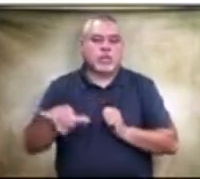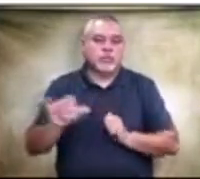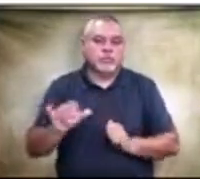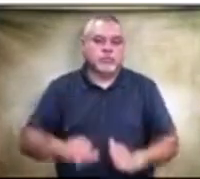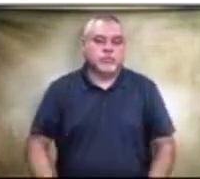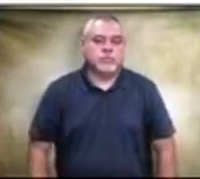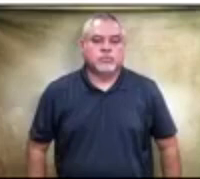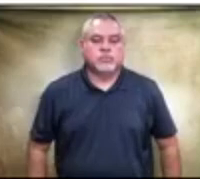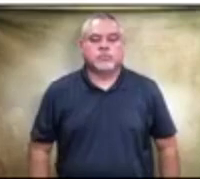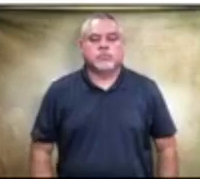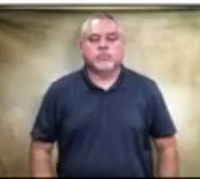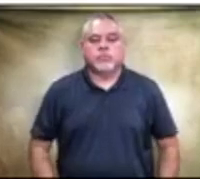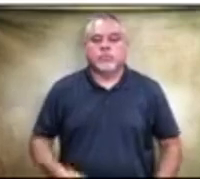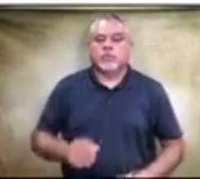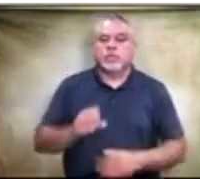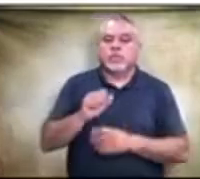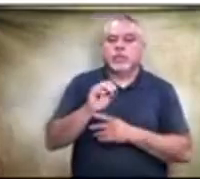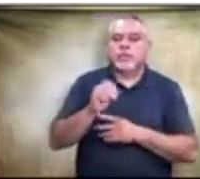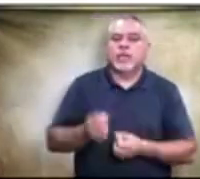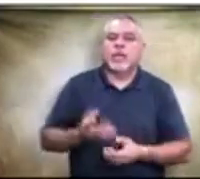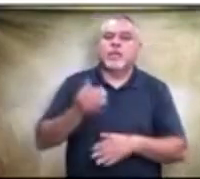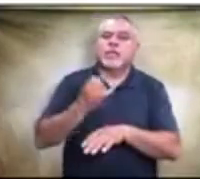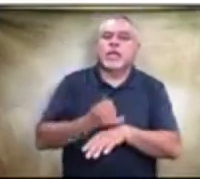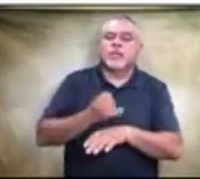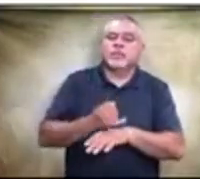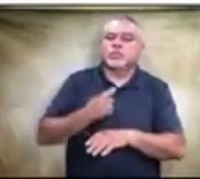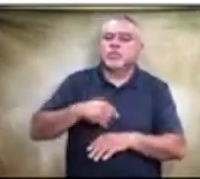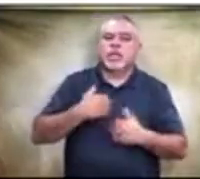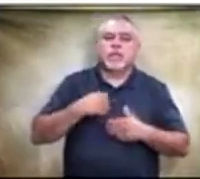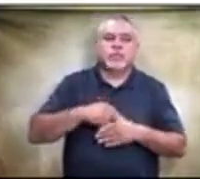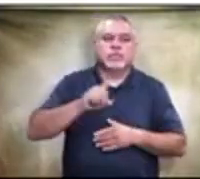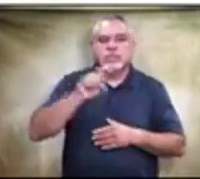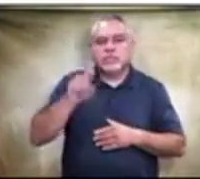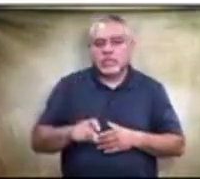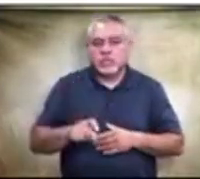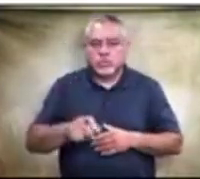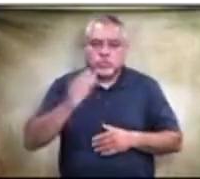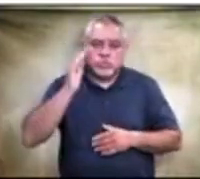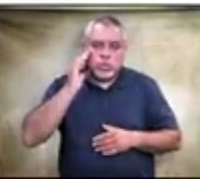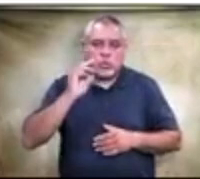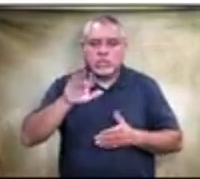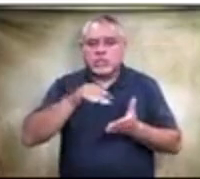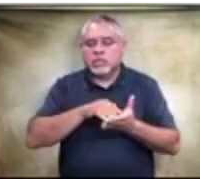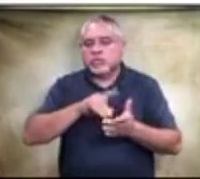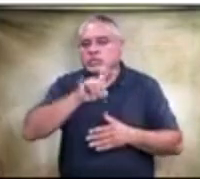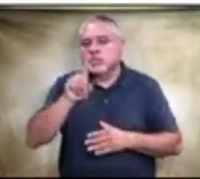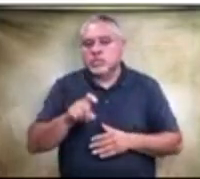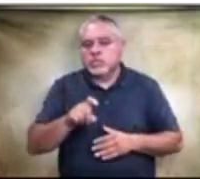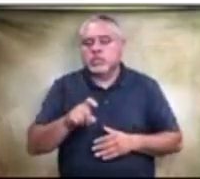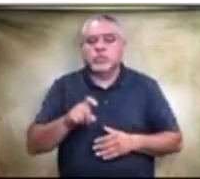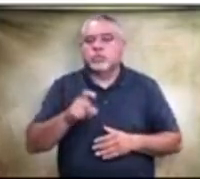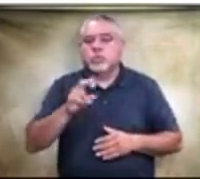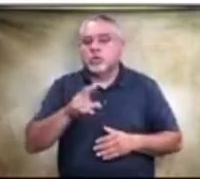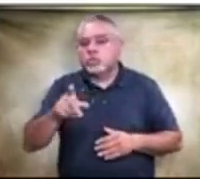And how many do we, how many campuses like that do we have in Texas? Do you know? Or in Central Texas that can be, or did y'all go and